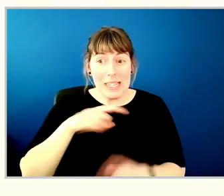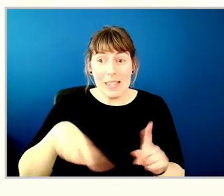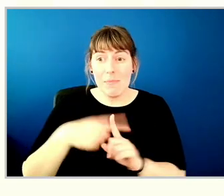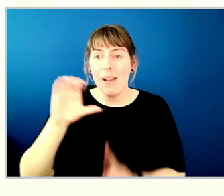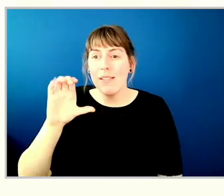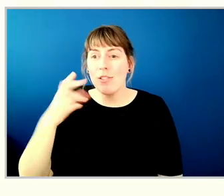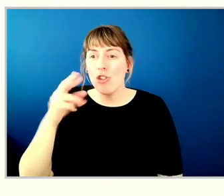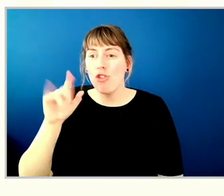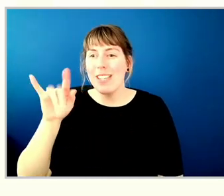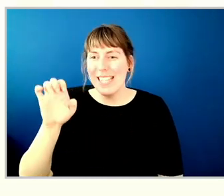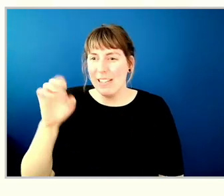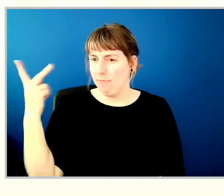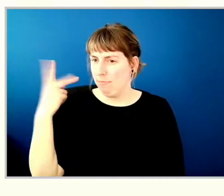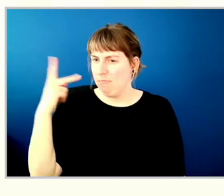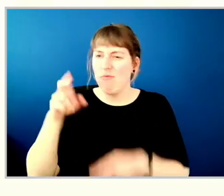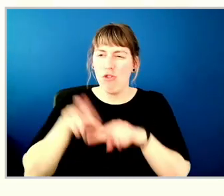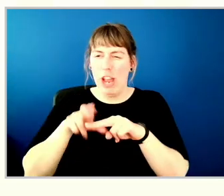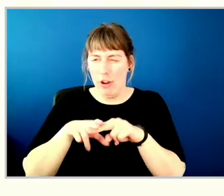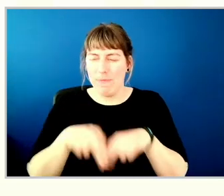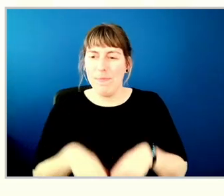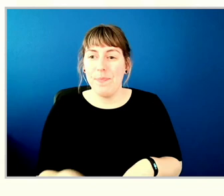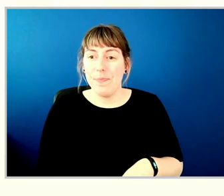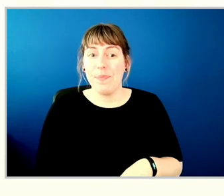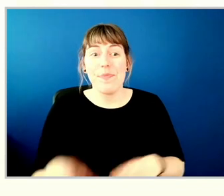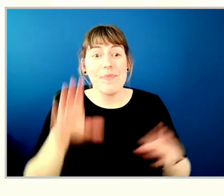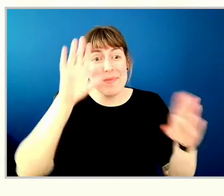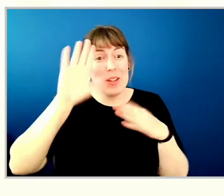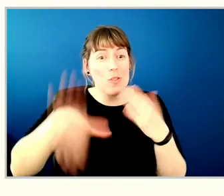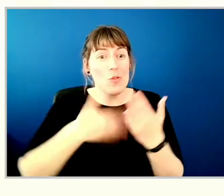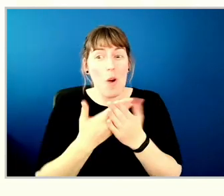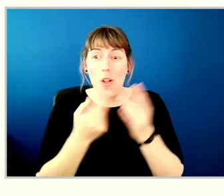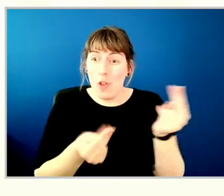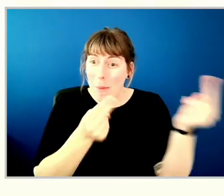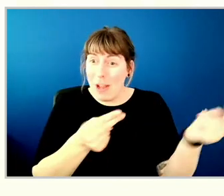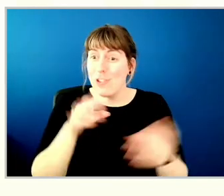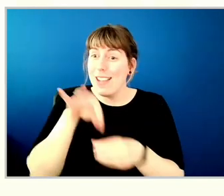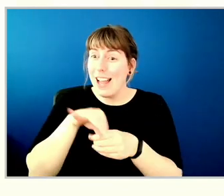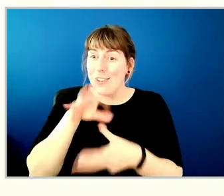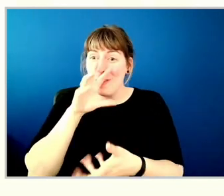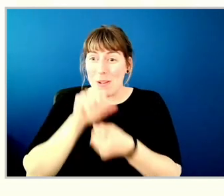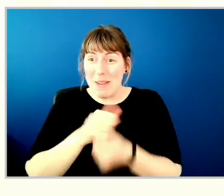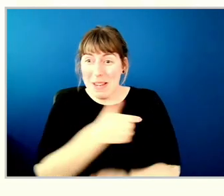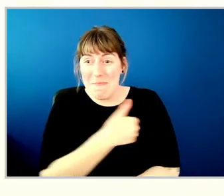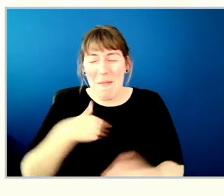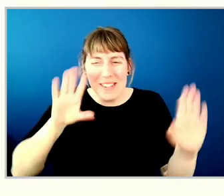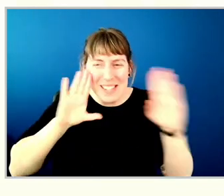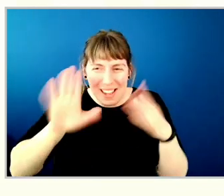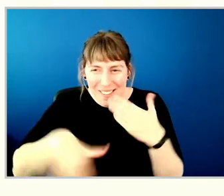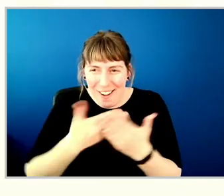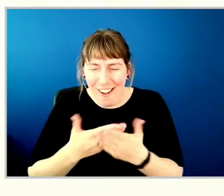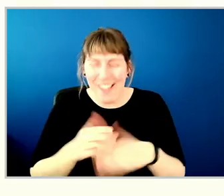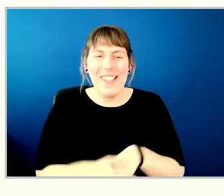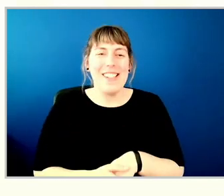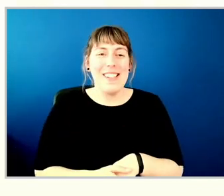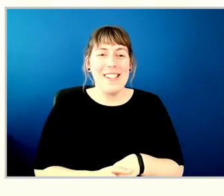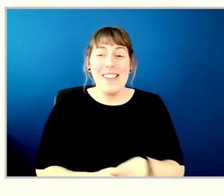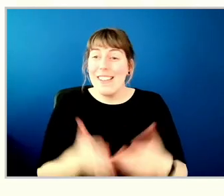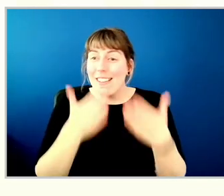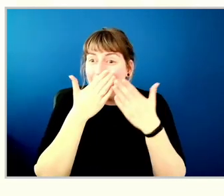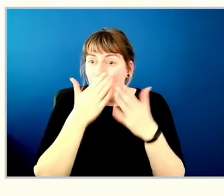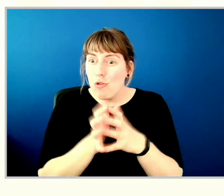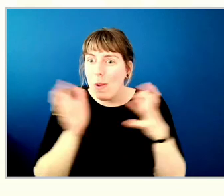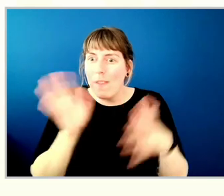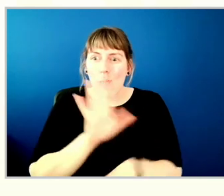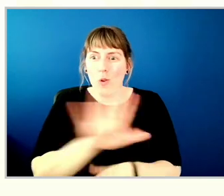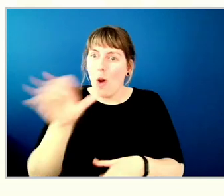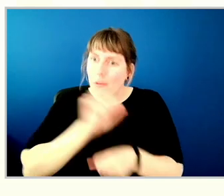Hello to our Nominations and Elections Committee members who have joined us online tonight virtually and a warm thank you to all of you for all of your